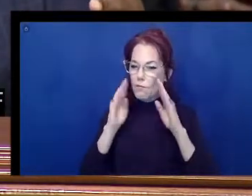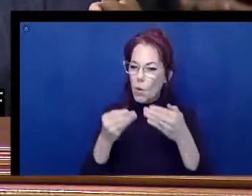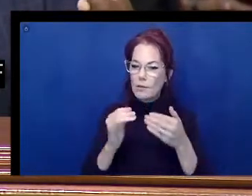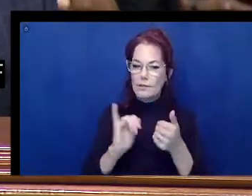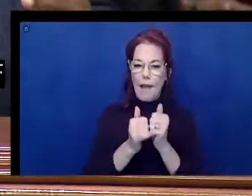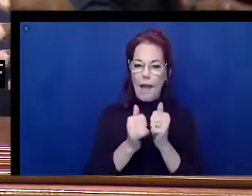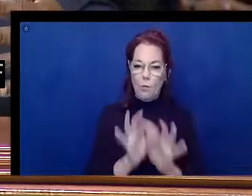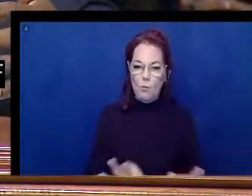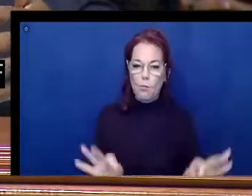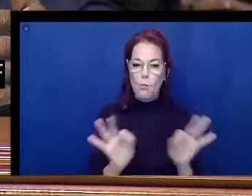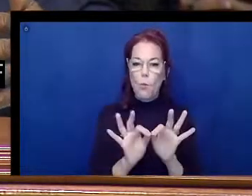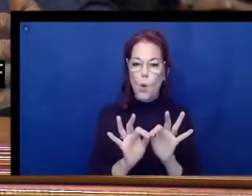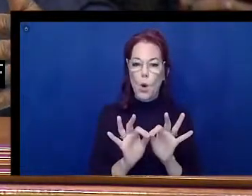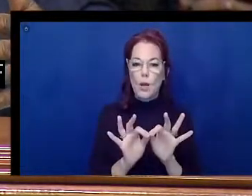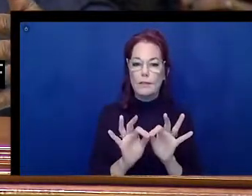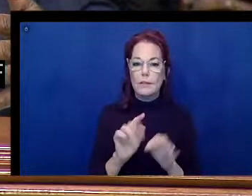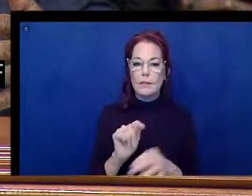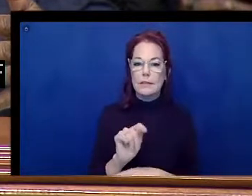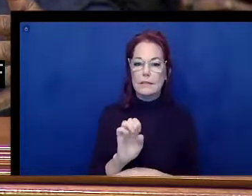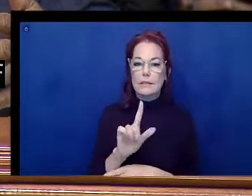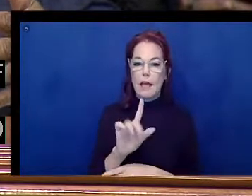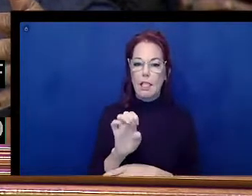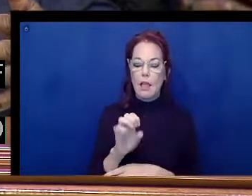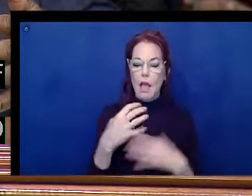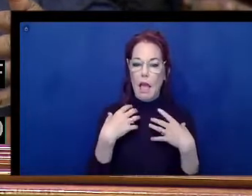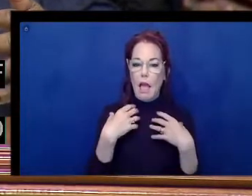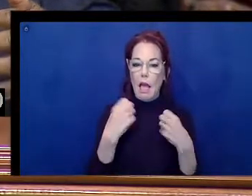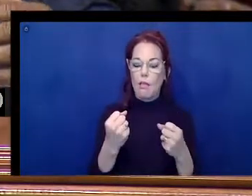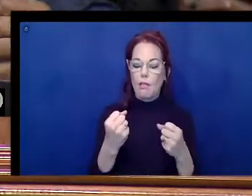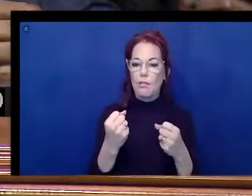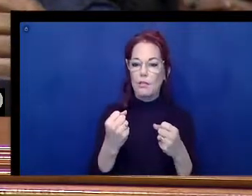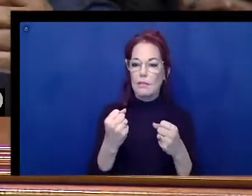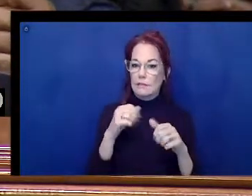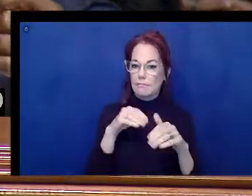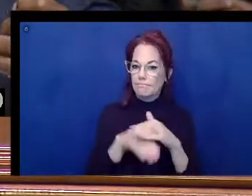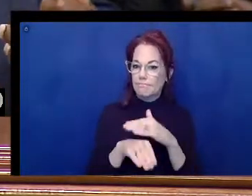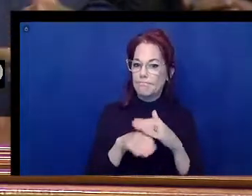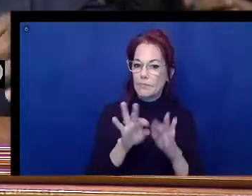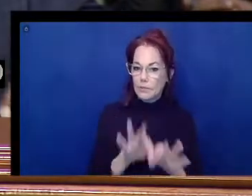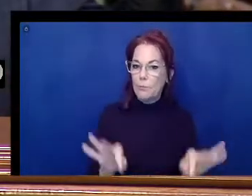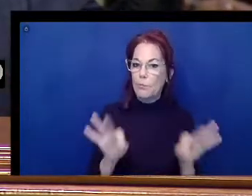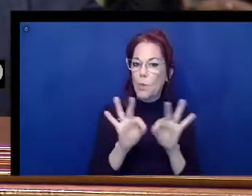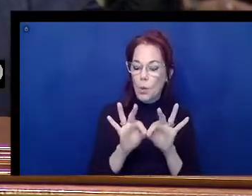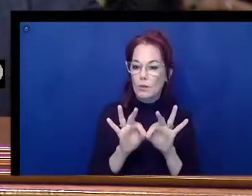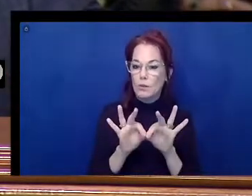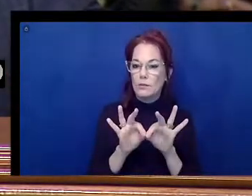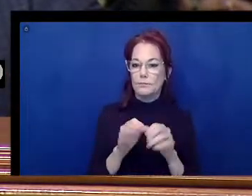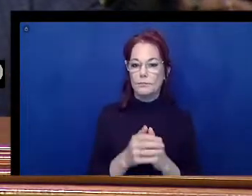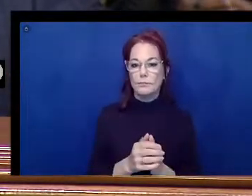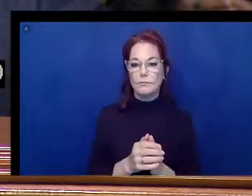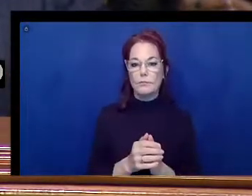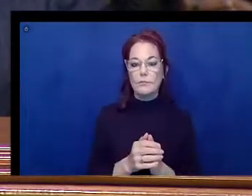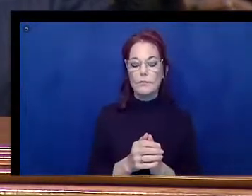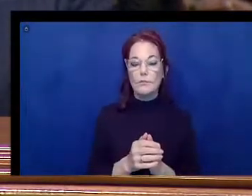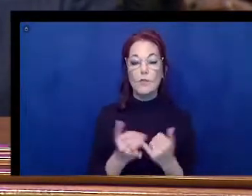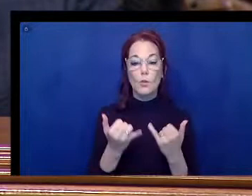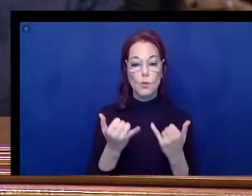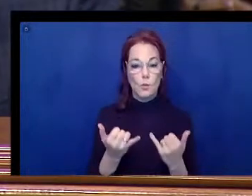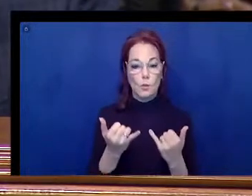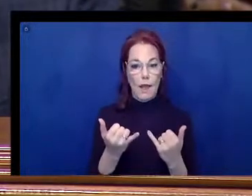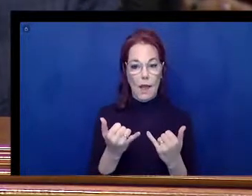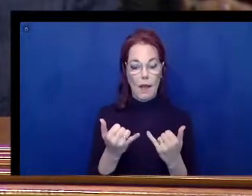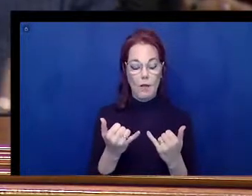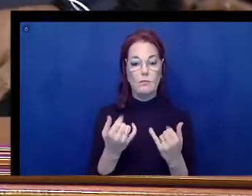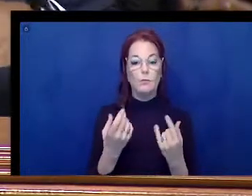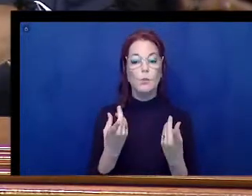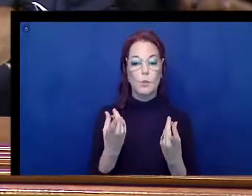and bringing expert care to where the person who needs it the most. First, with your questions, I'm going to go ahead and